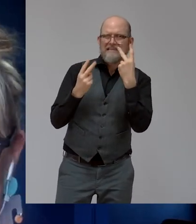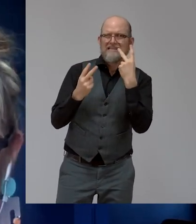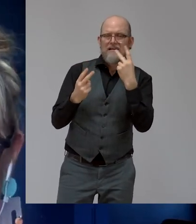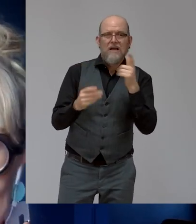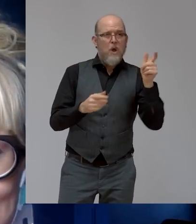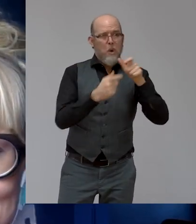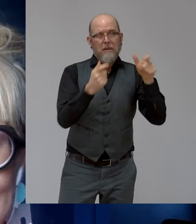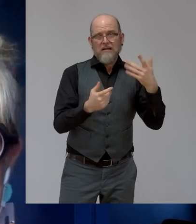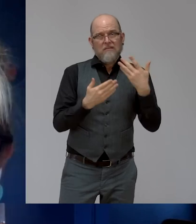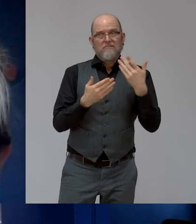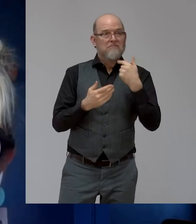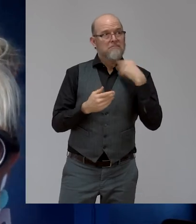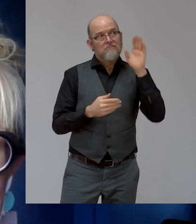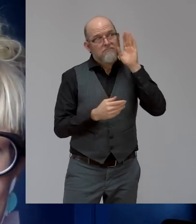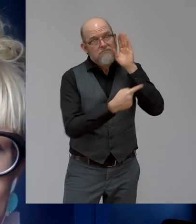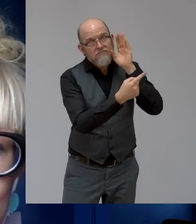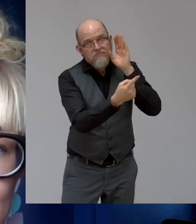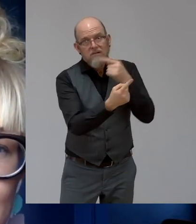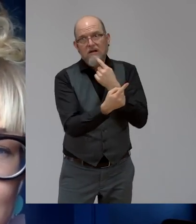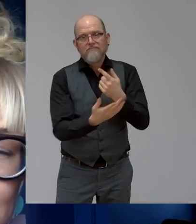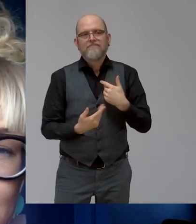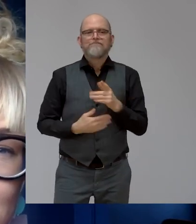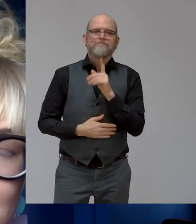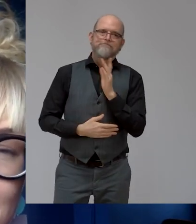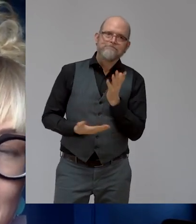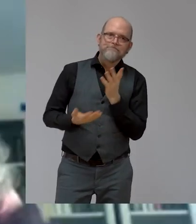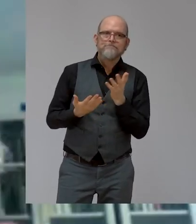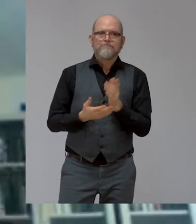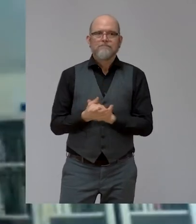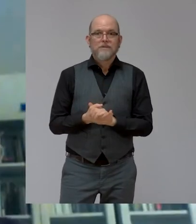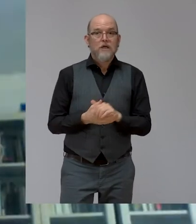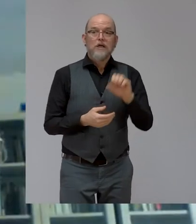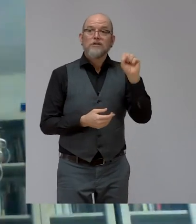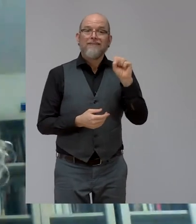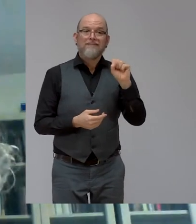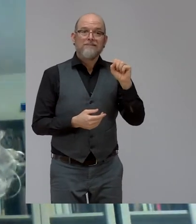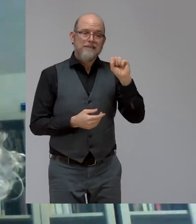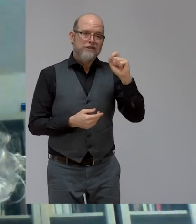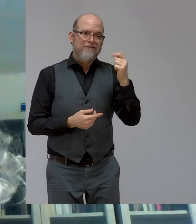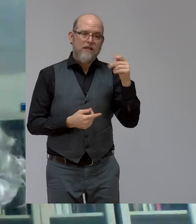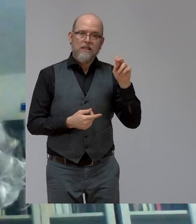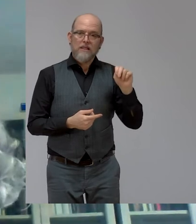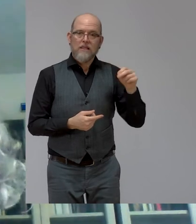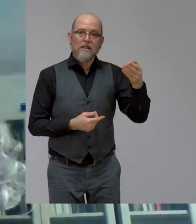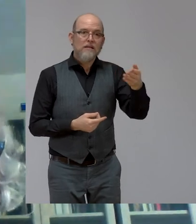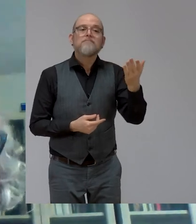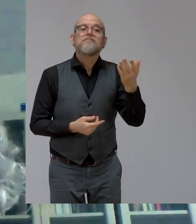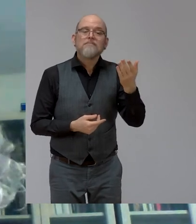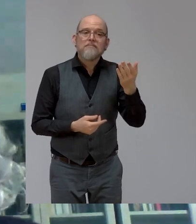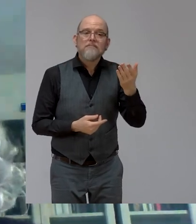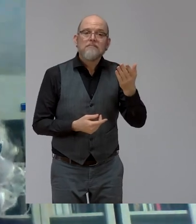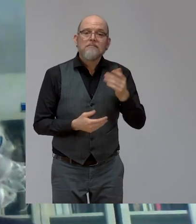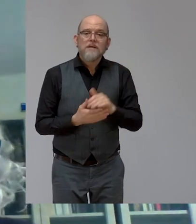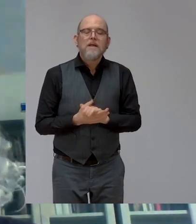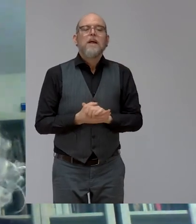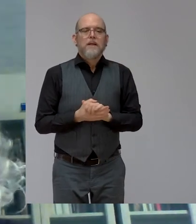Yes, Stefan, go first. Well, mean, yes, it is an issue. It's an issue, especially if you're looking at from